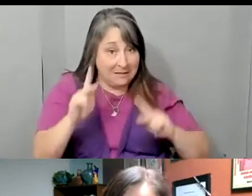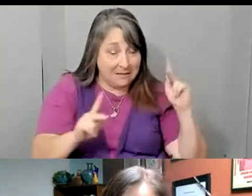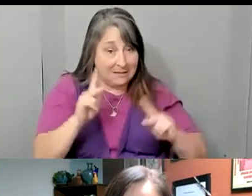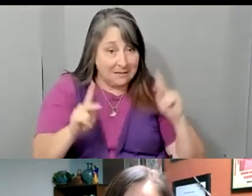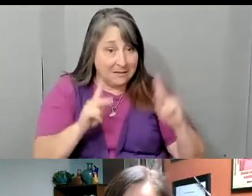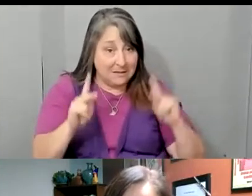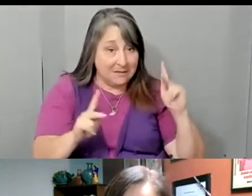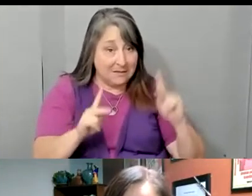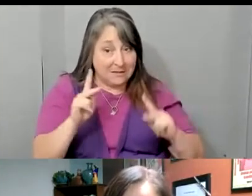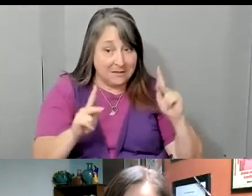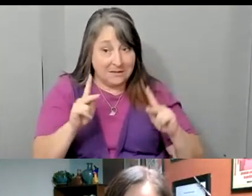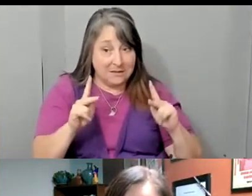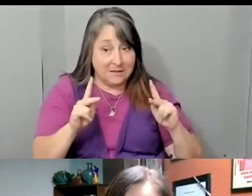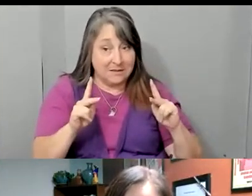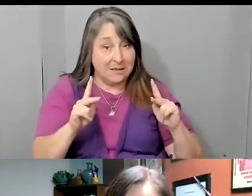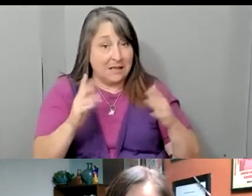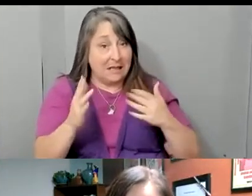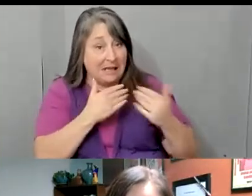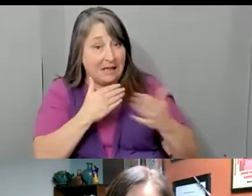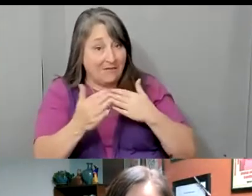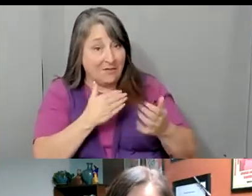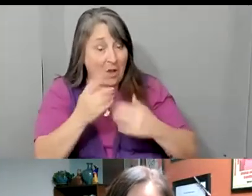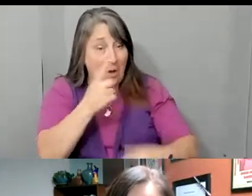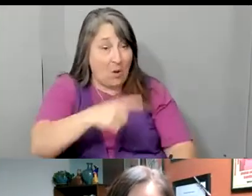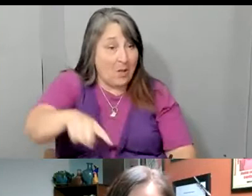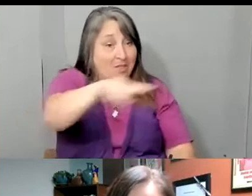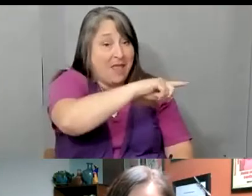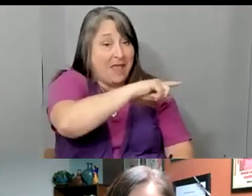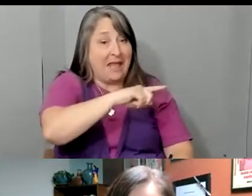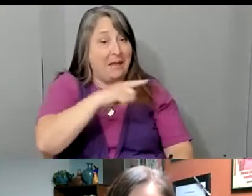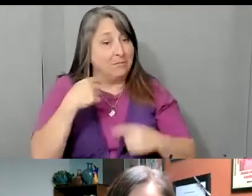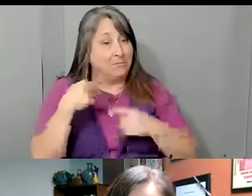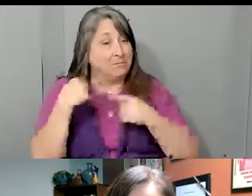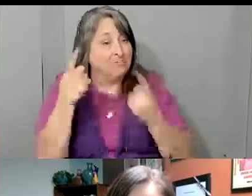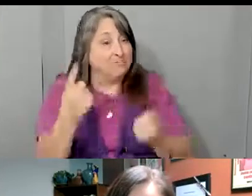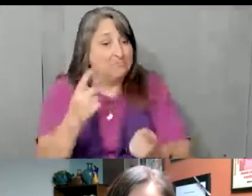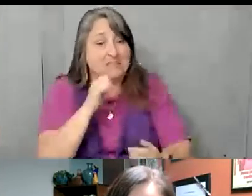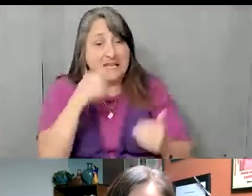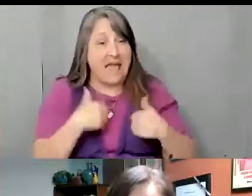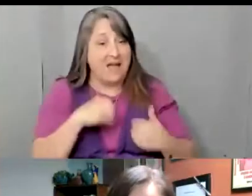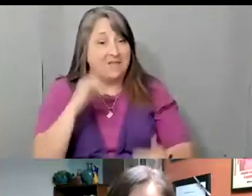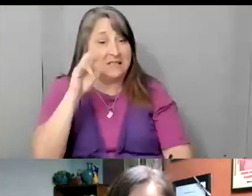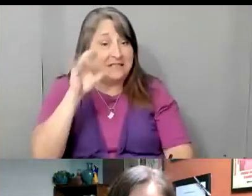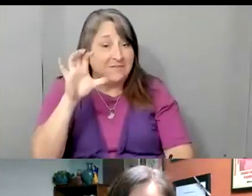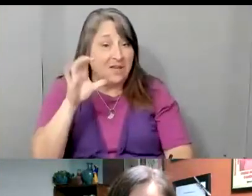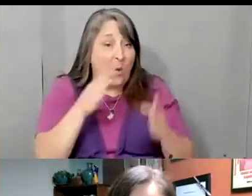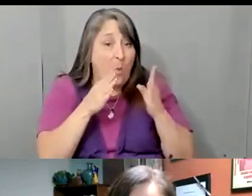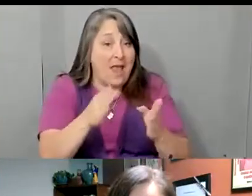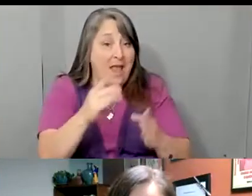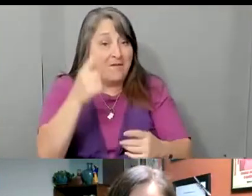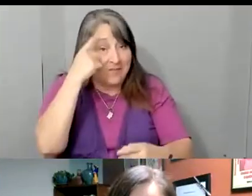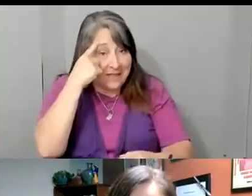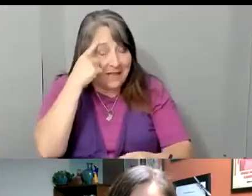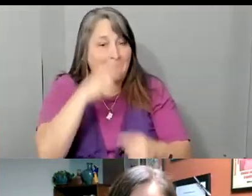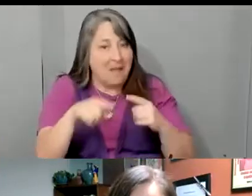tenía ese pensamiento cívico para votar, pero votó. Votó.